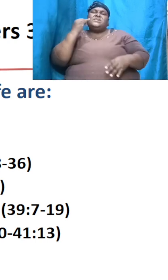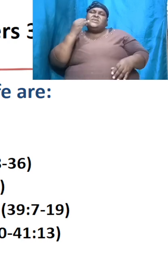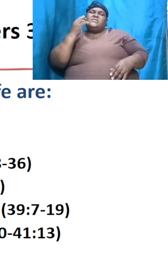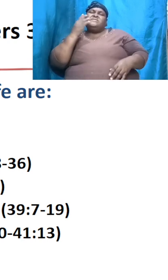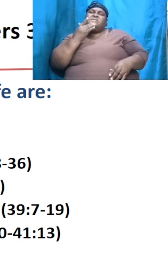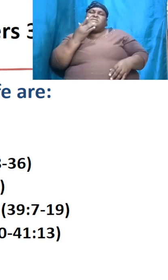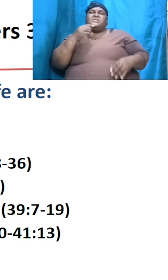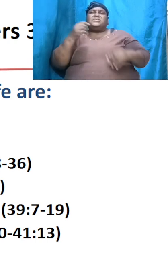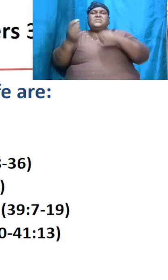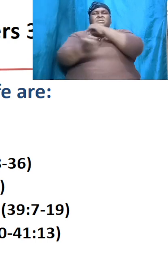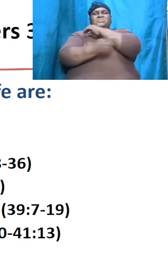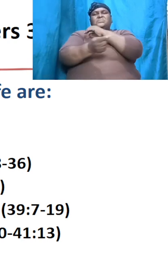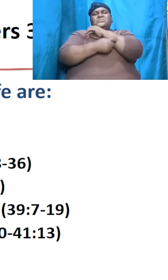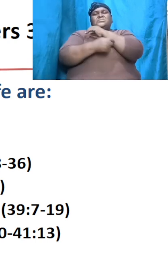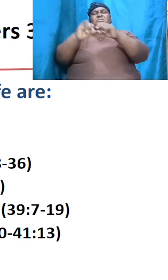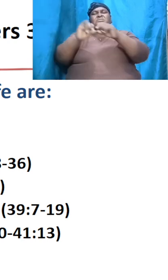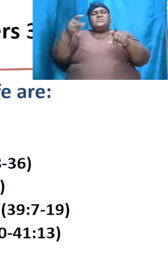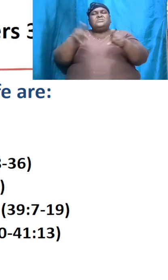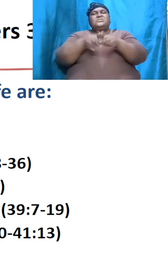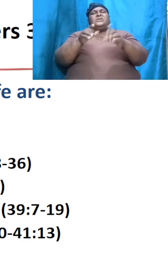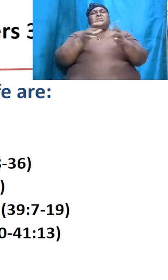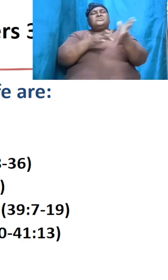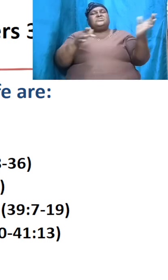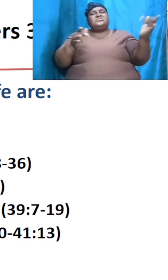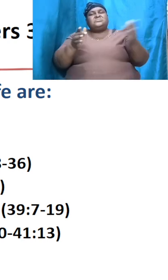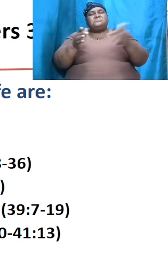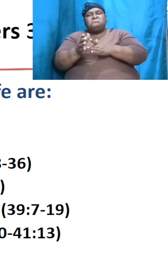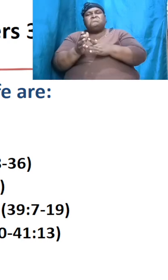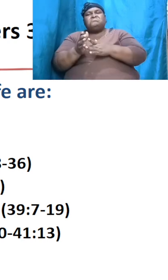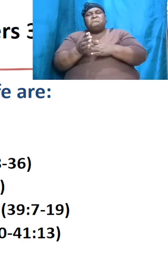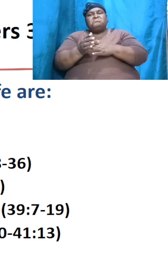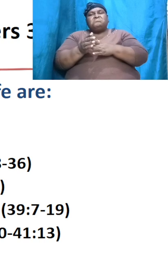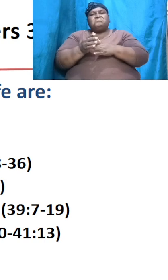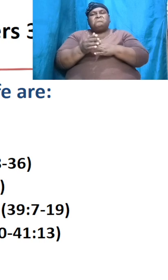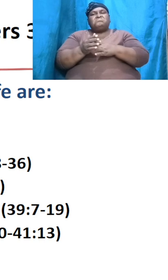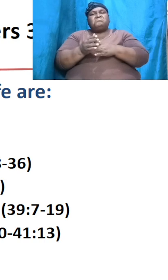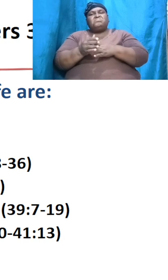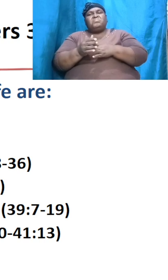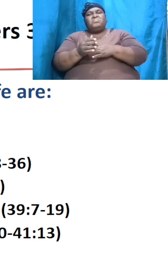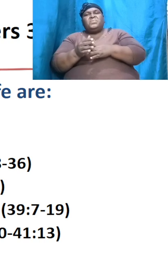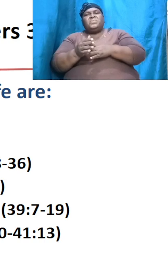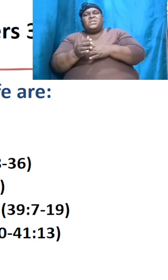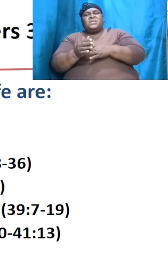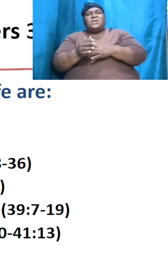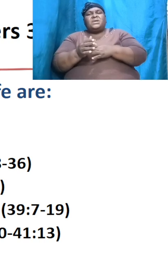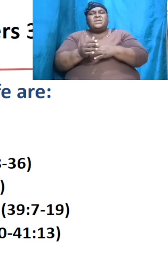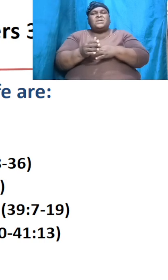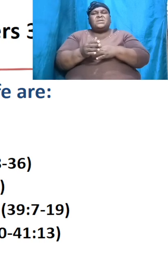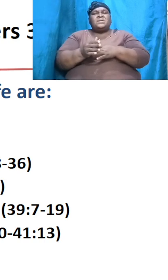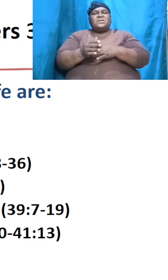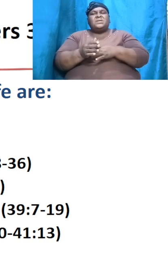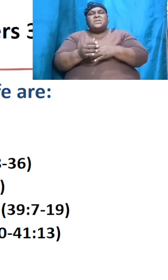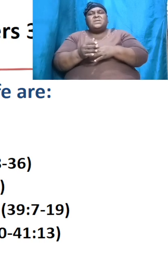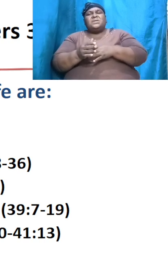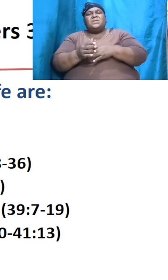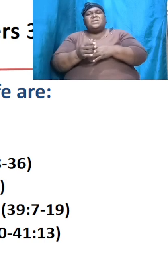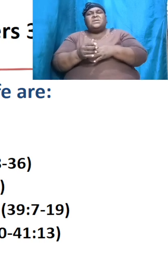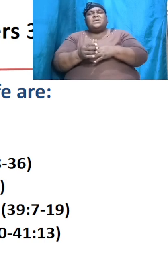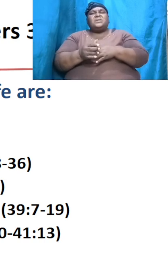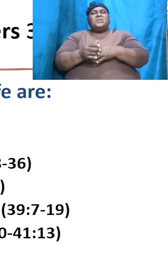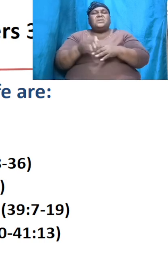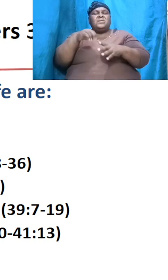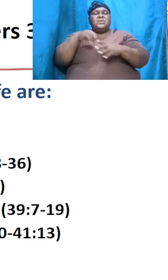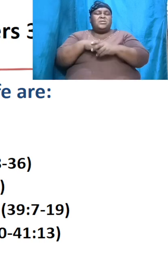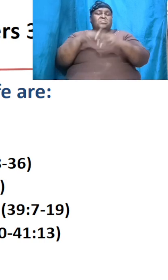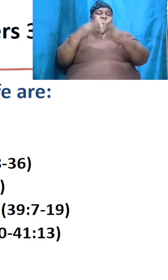he was tempted just like Jesus was except that Jesus just like Joseph did not sit he was imprisoned